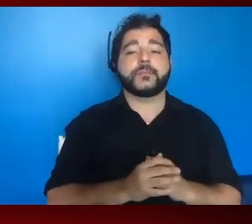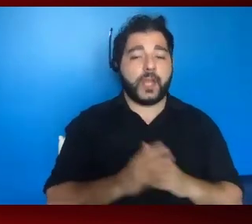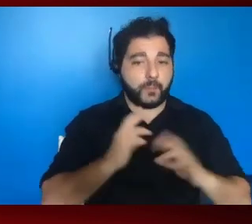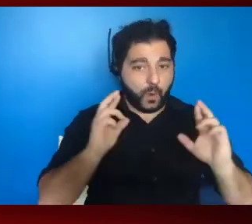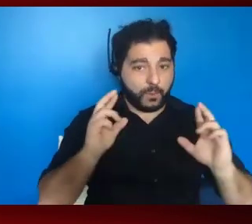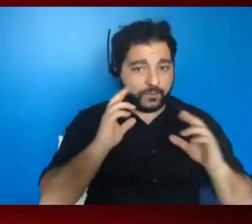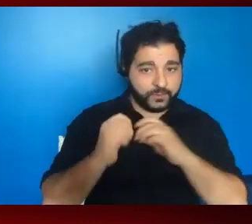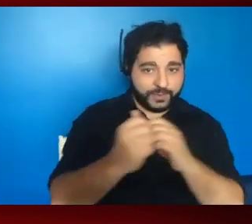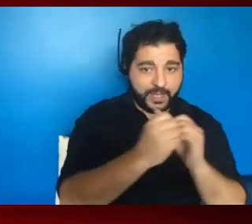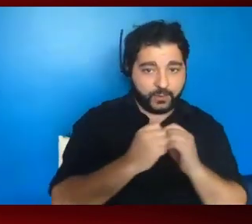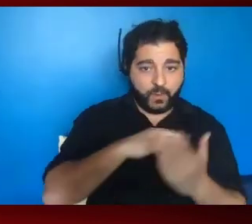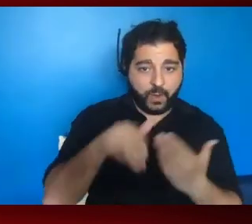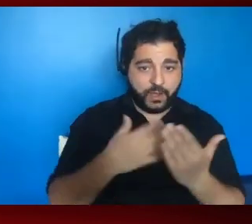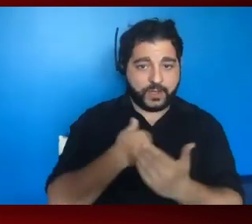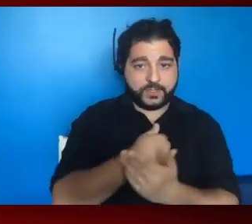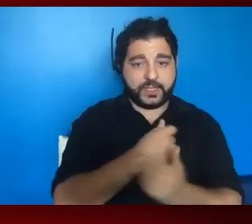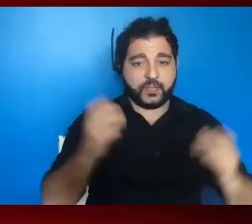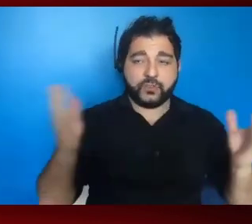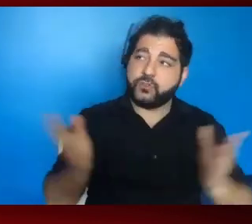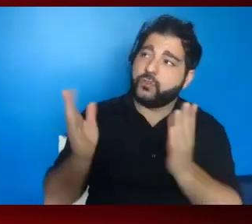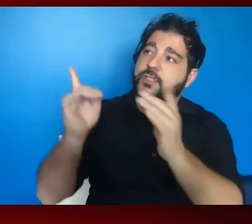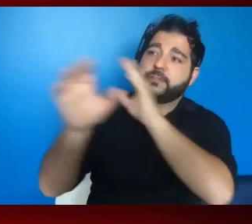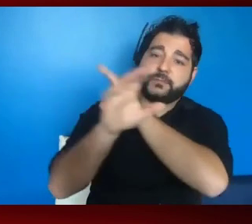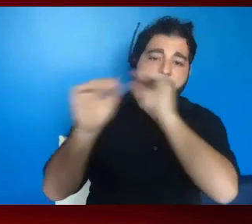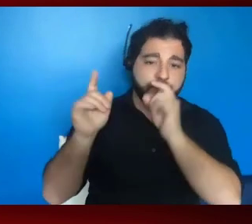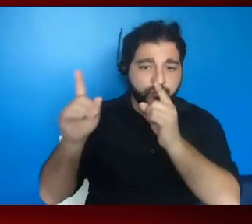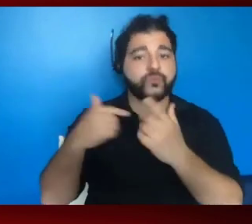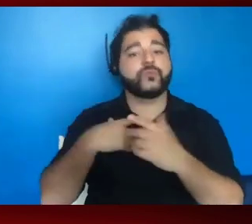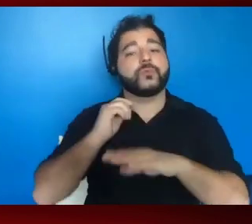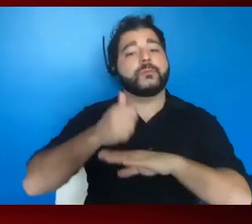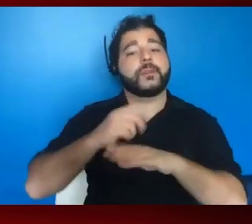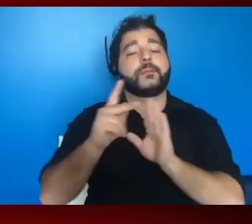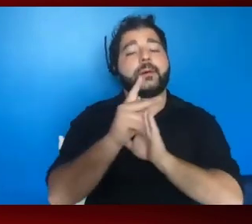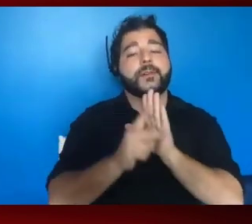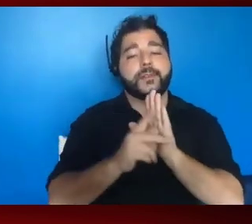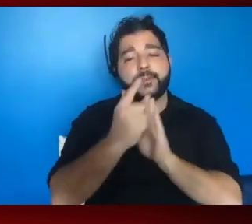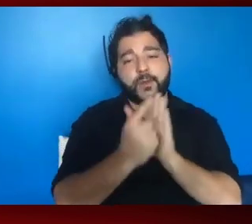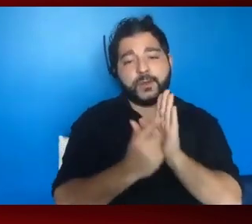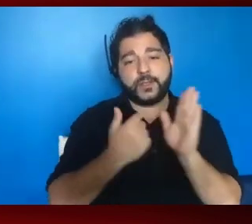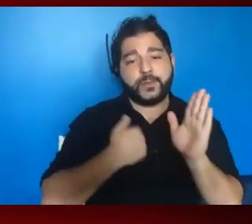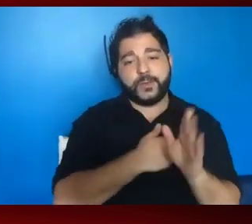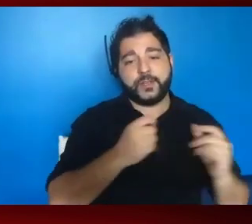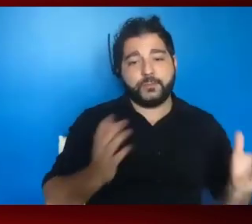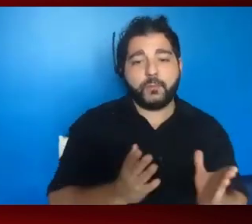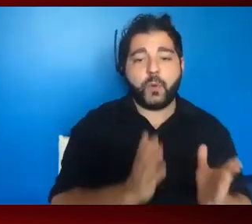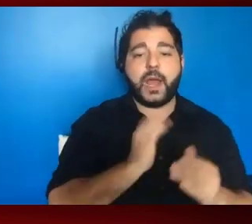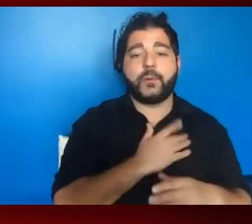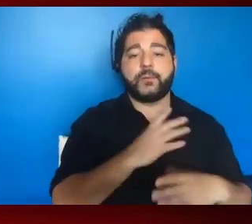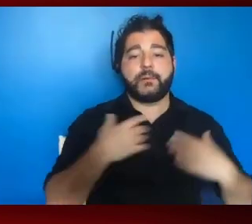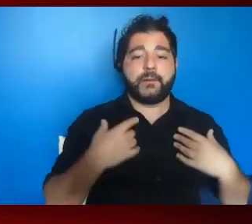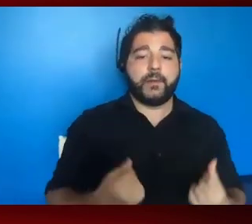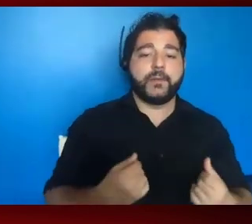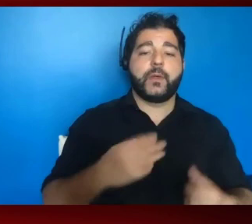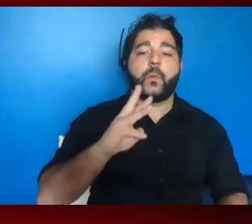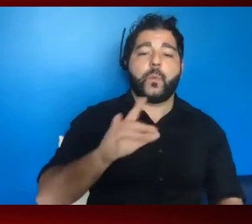together we can work with and encourage the administration to implement the laws and policies we need to promote our health, our well-being,